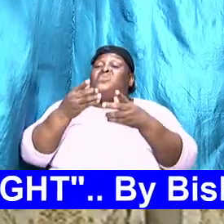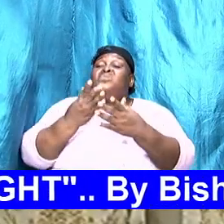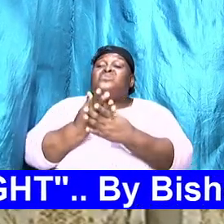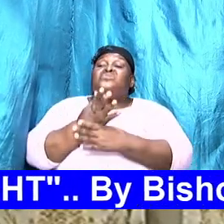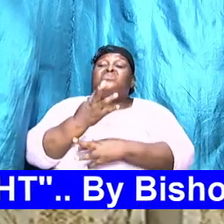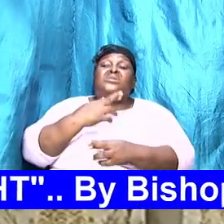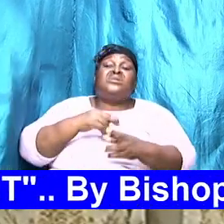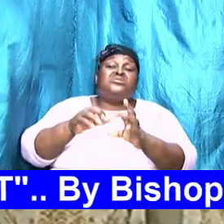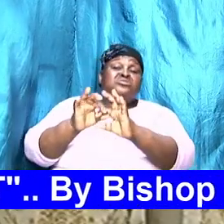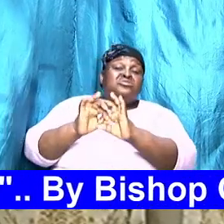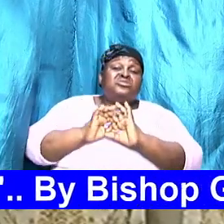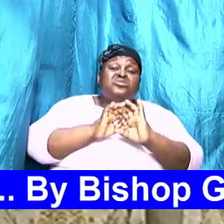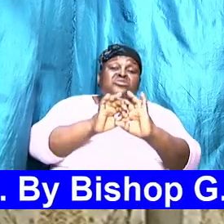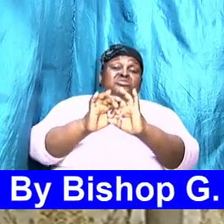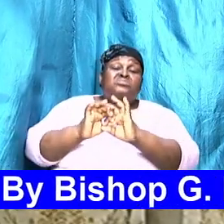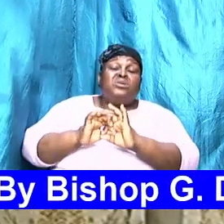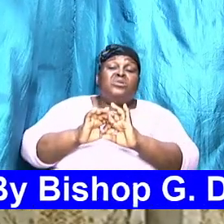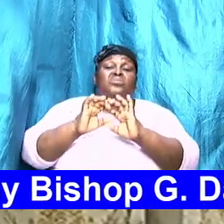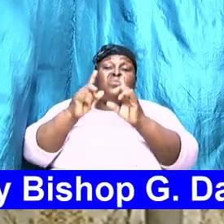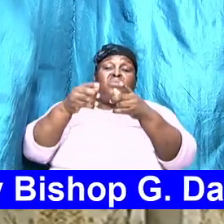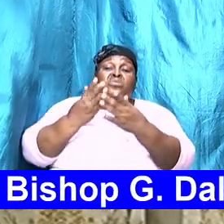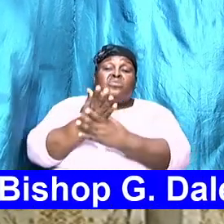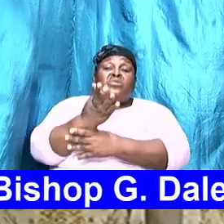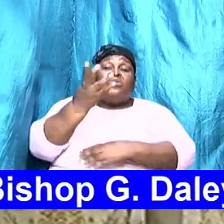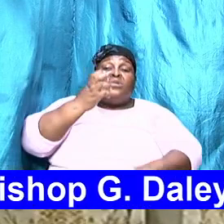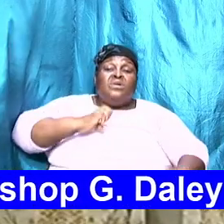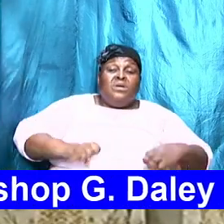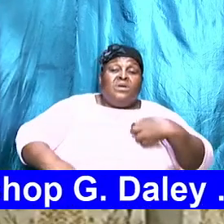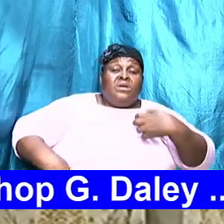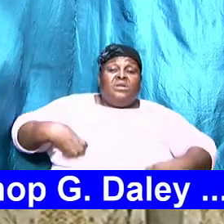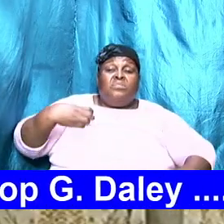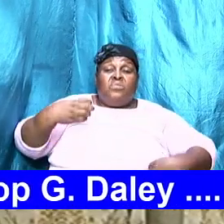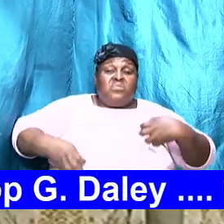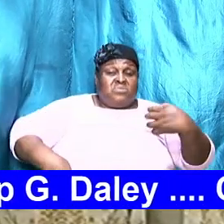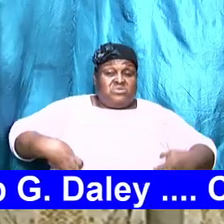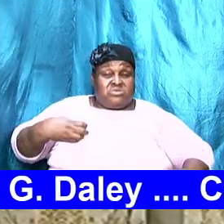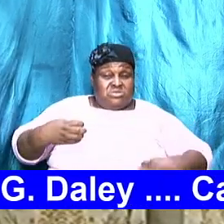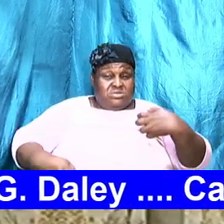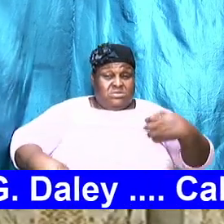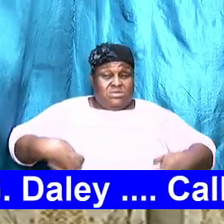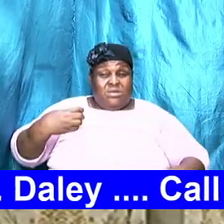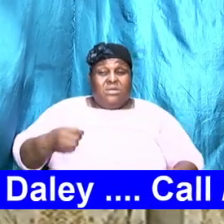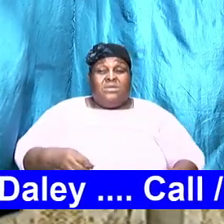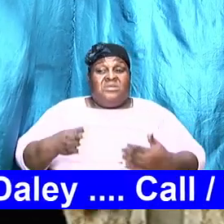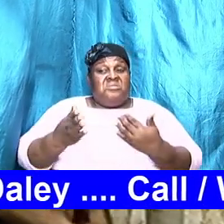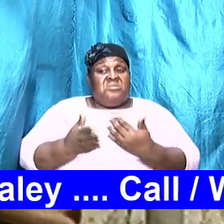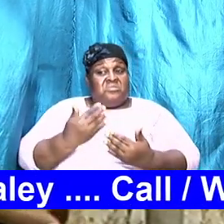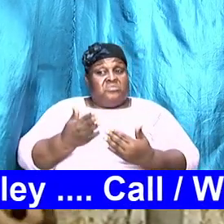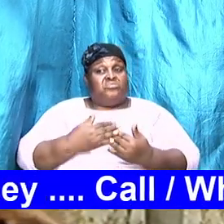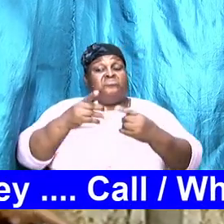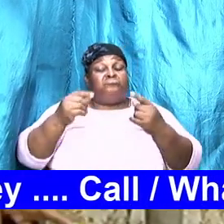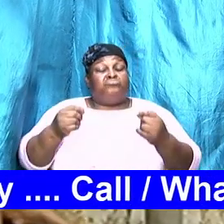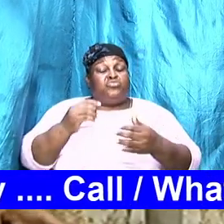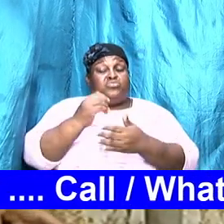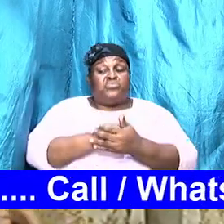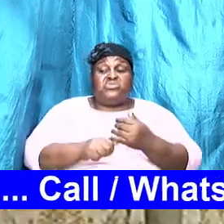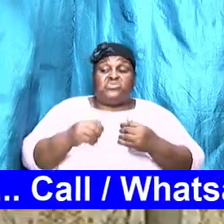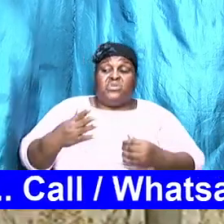easily, and pardon me by saying easily, but easily move to do some things